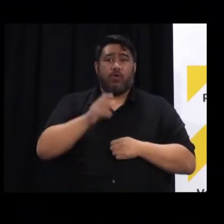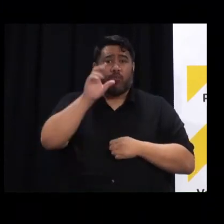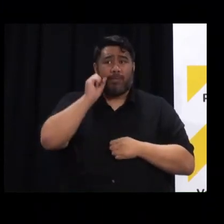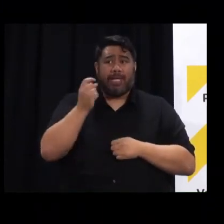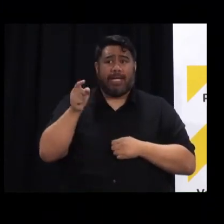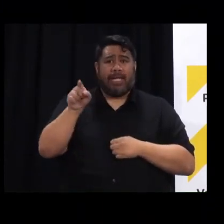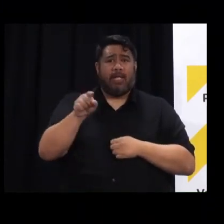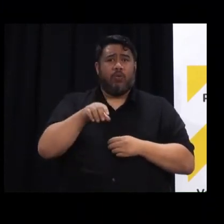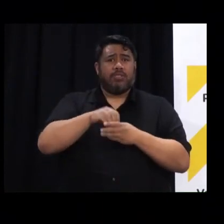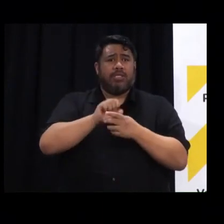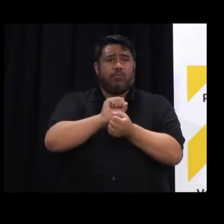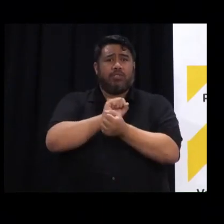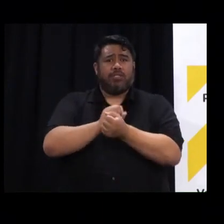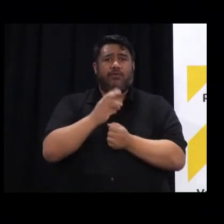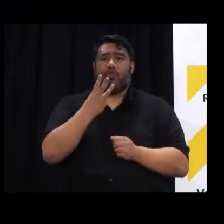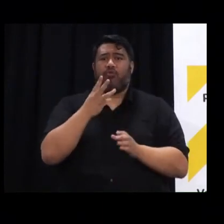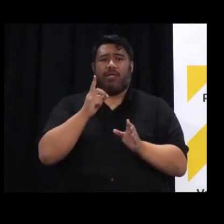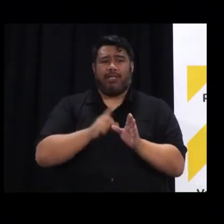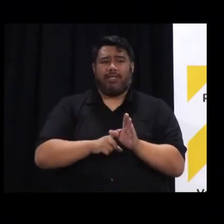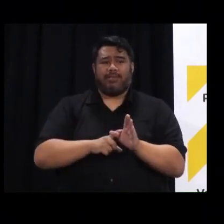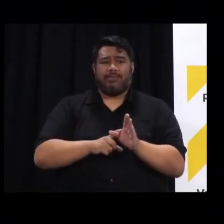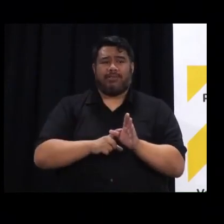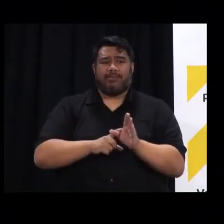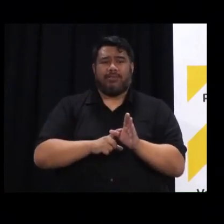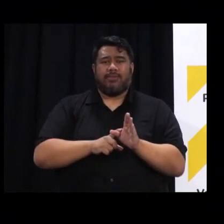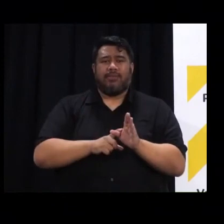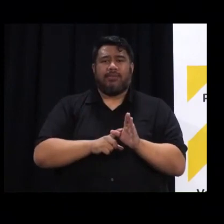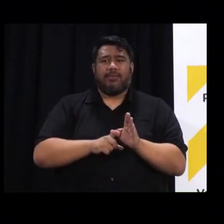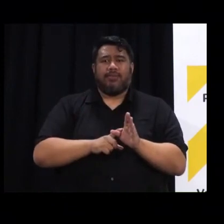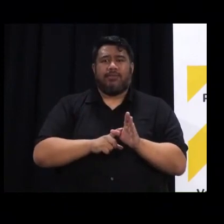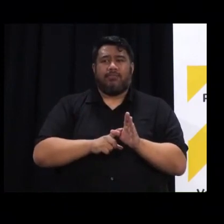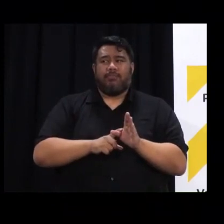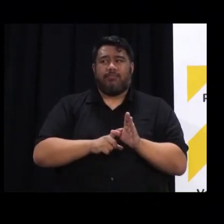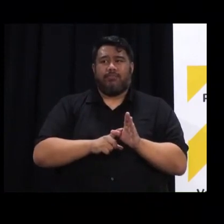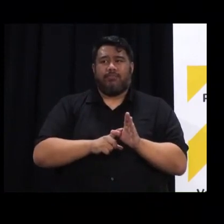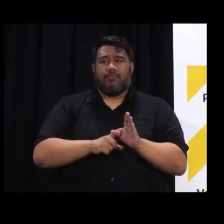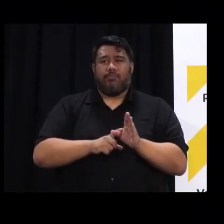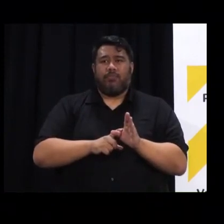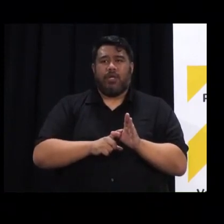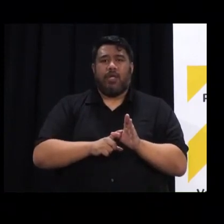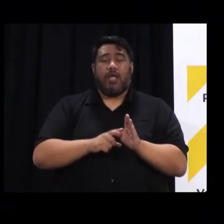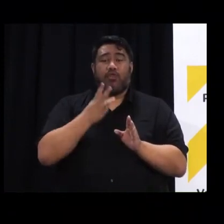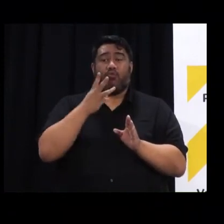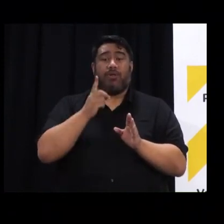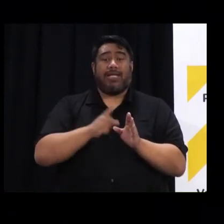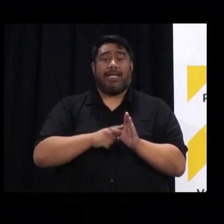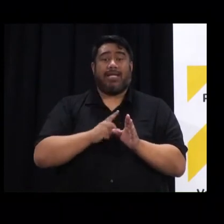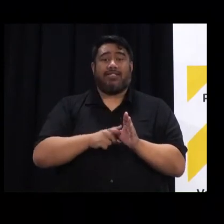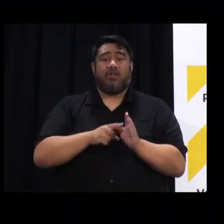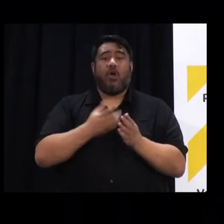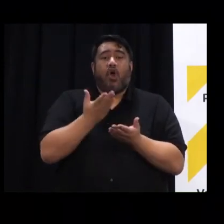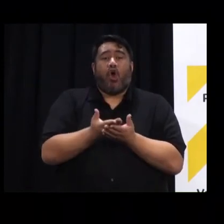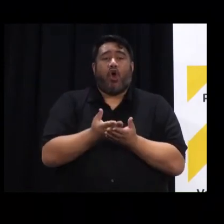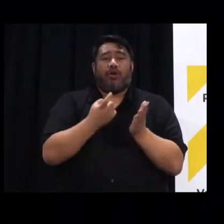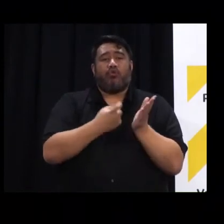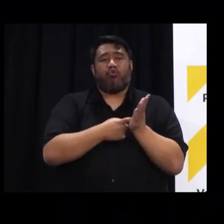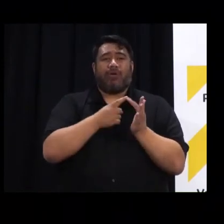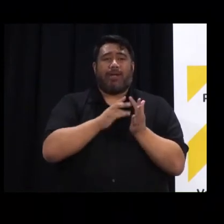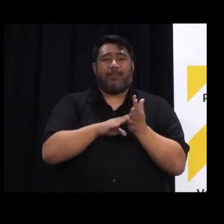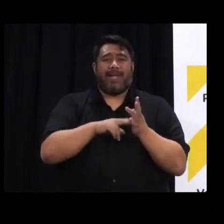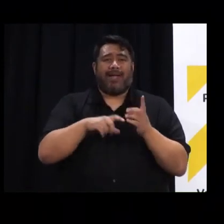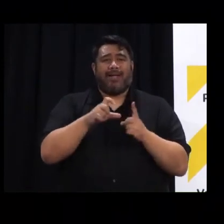for three years and you know large portions as I recall was on remand and just on just